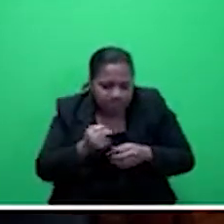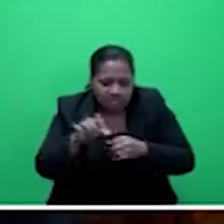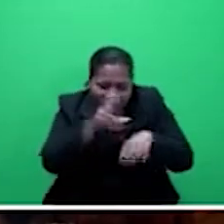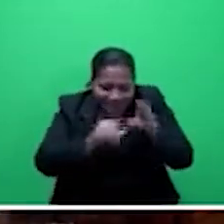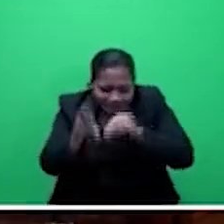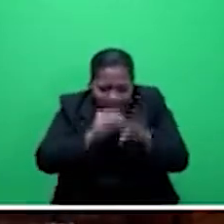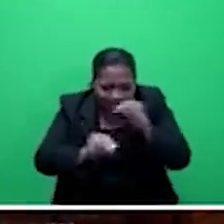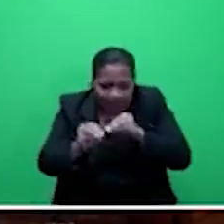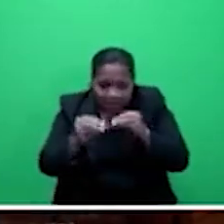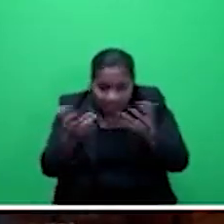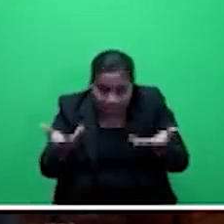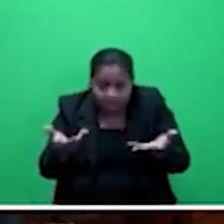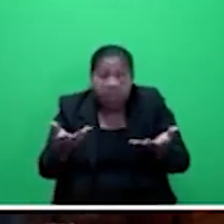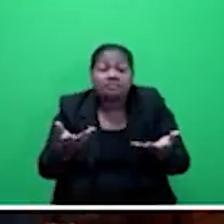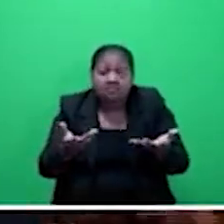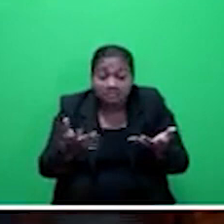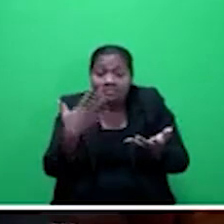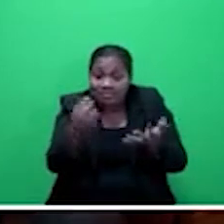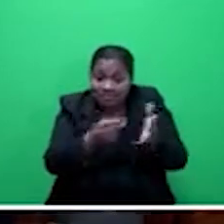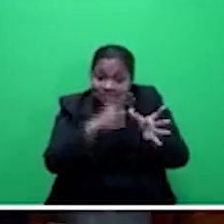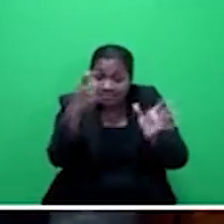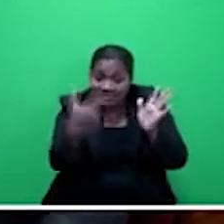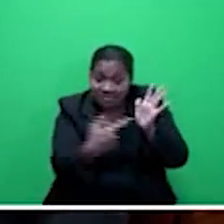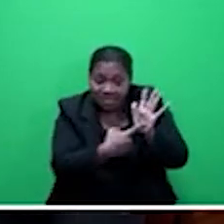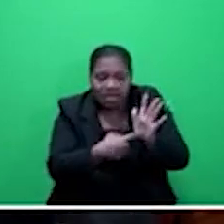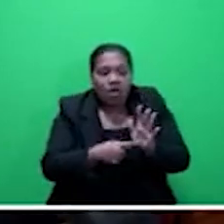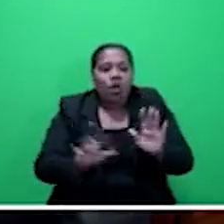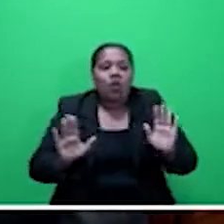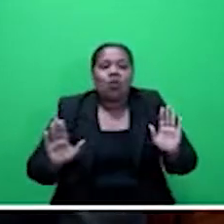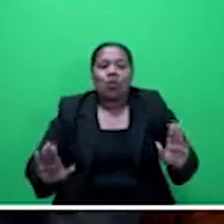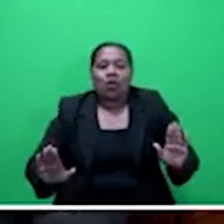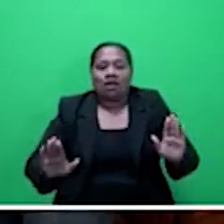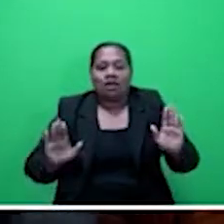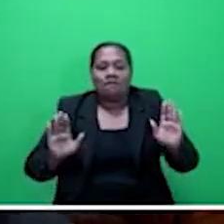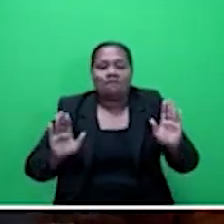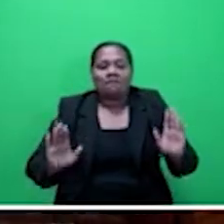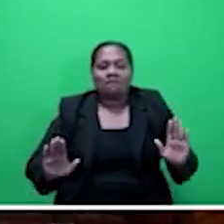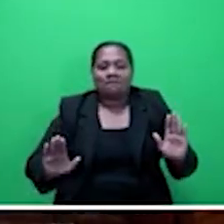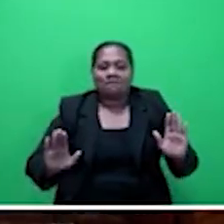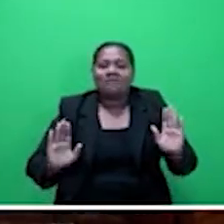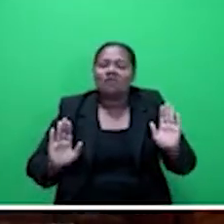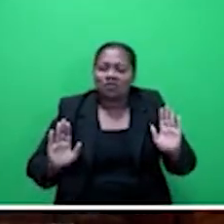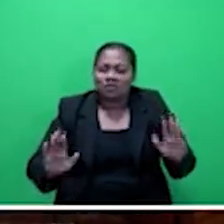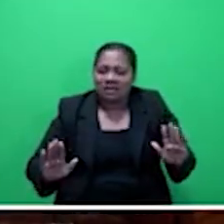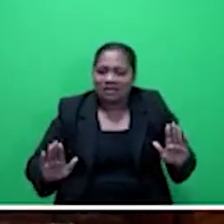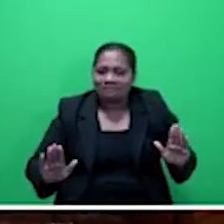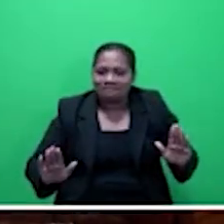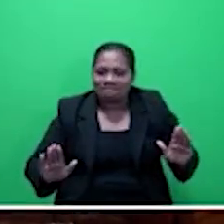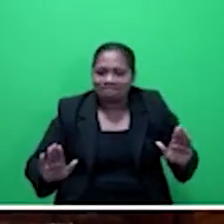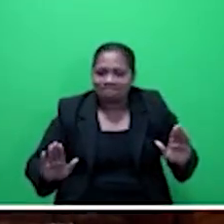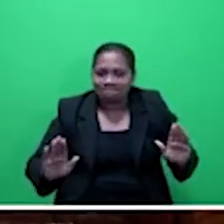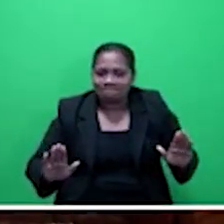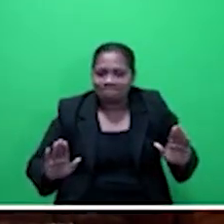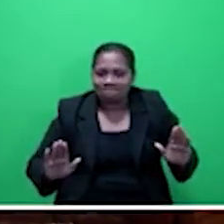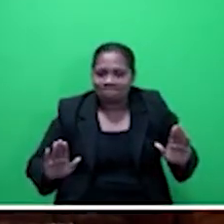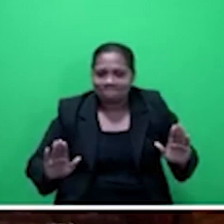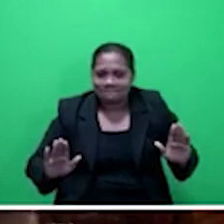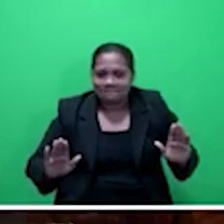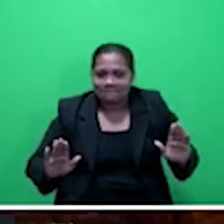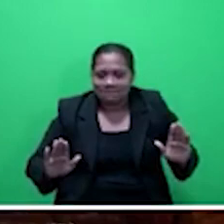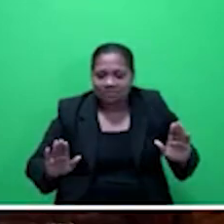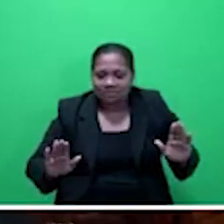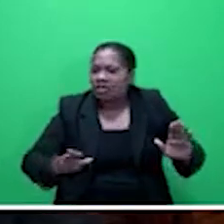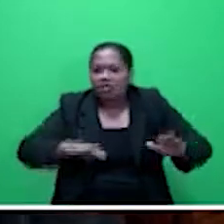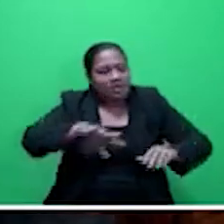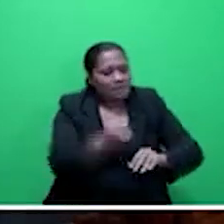Act, and you have the... Order. Order. Order. Order. So, this needs to be